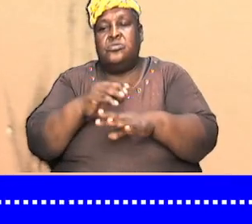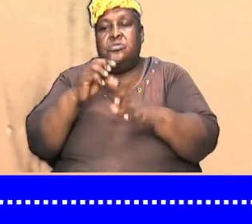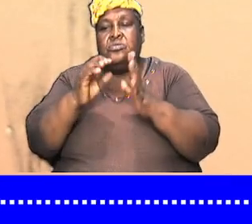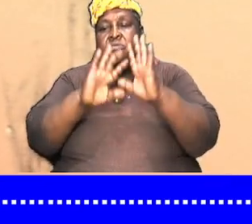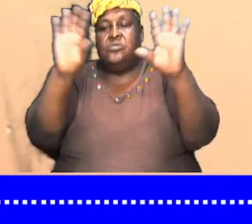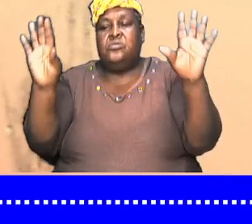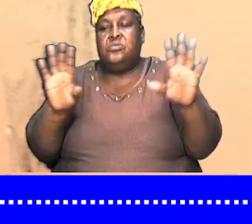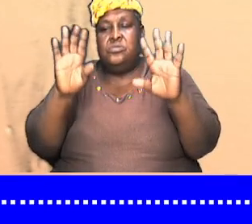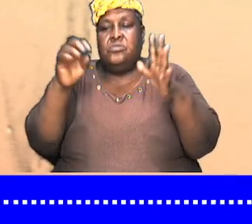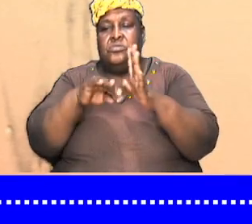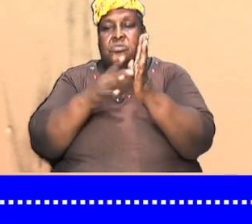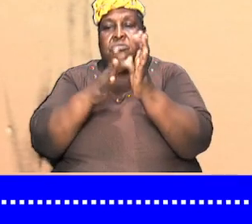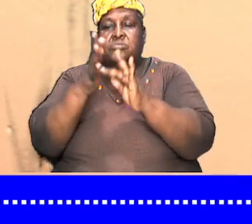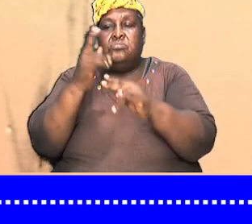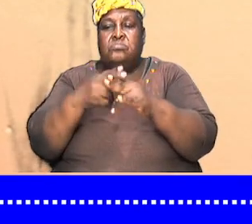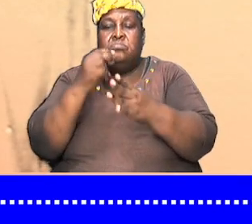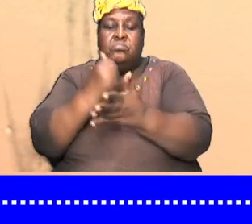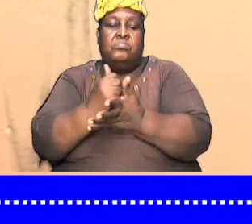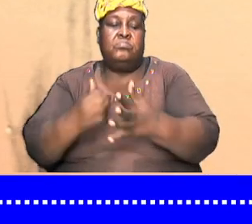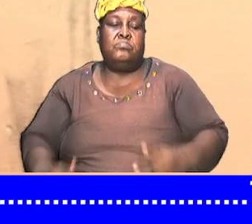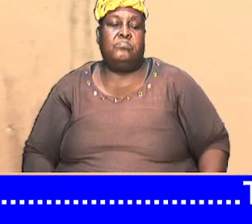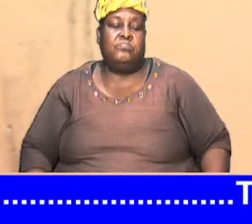Jesus name praise God